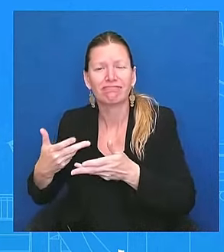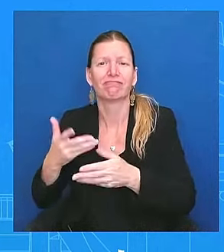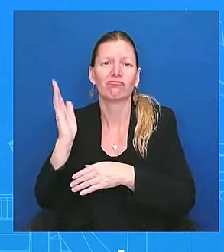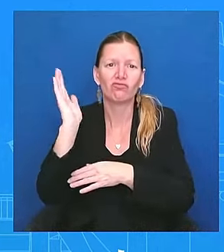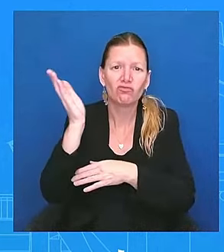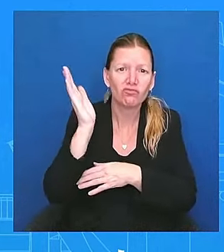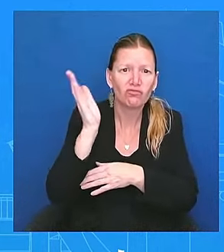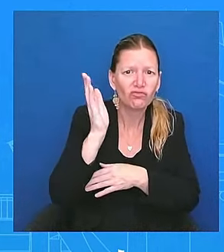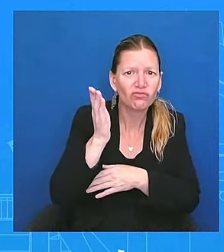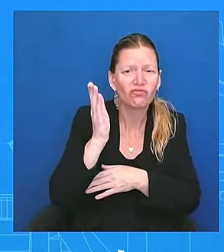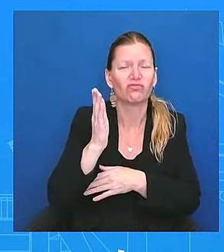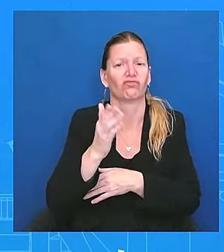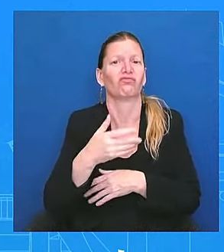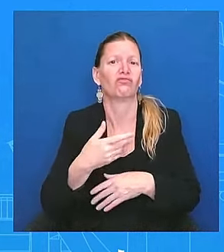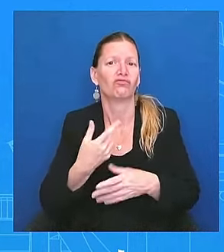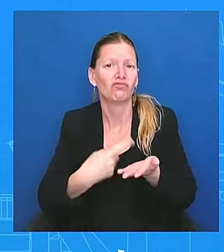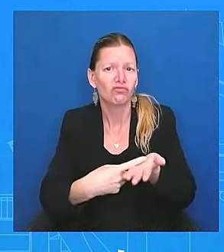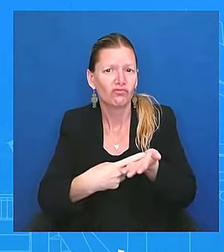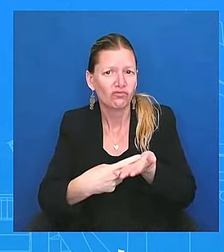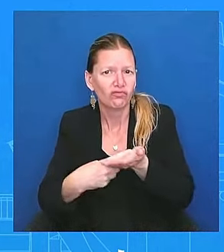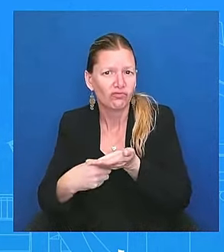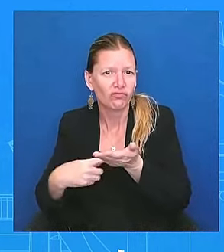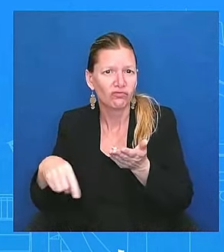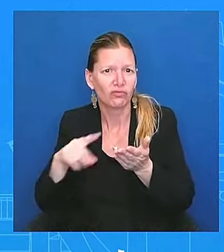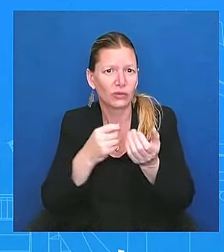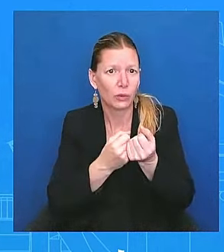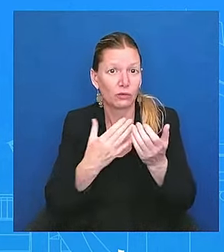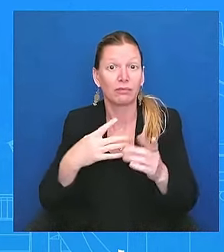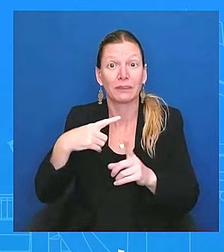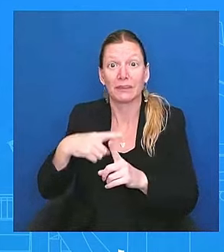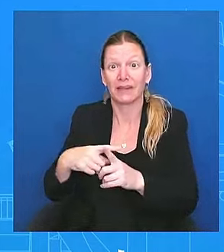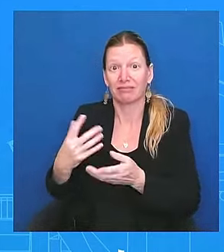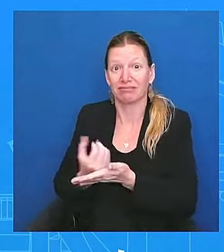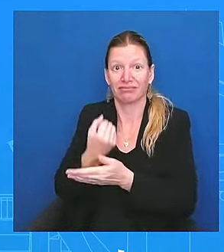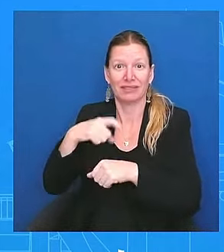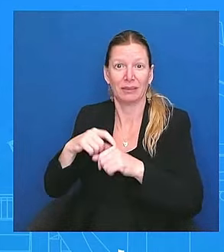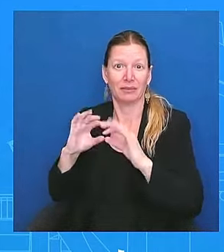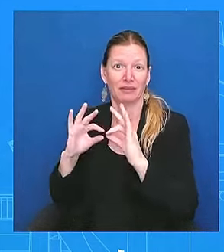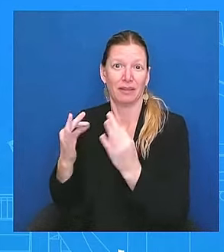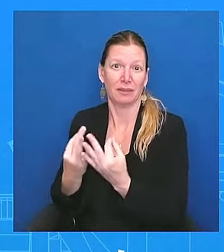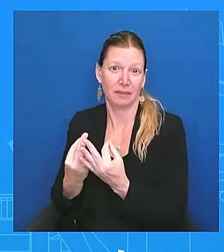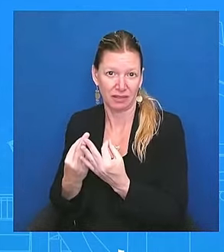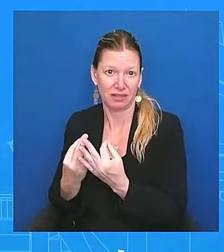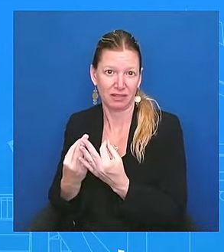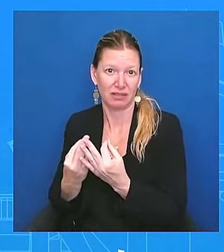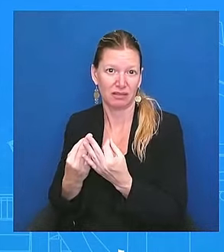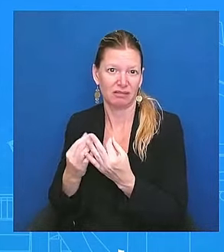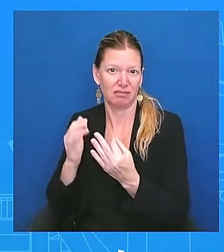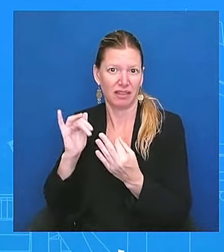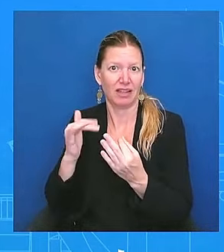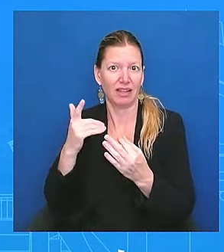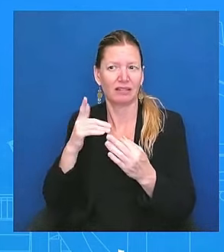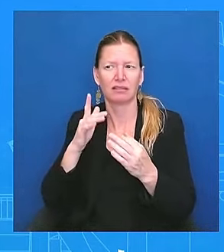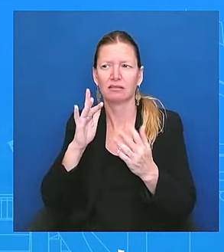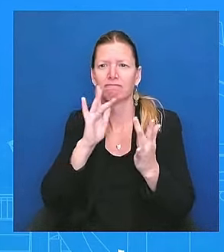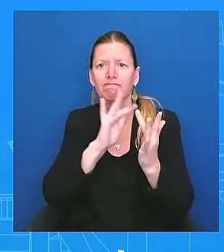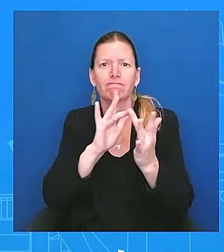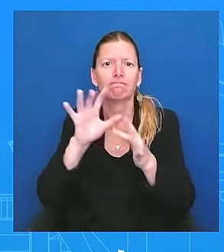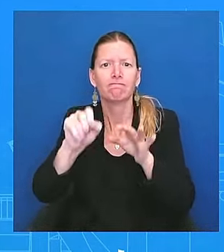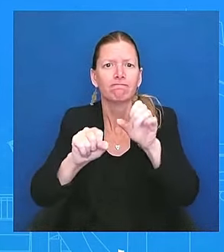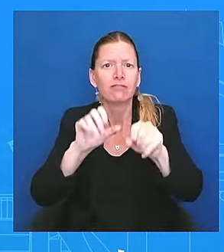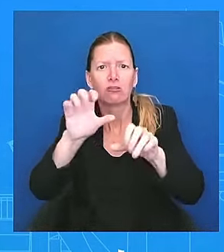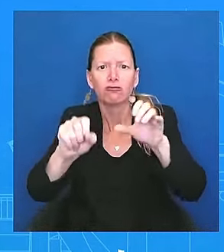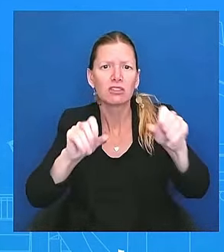I think what's important is that he has done this outreach. He's having these conversations. Uh, it is important to him, uh, to do so.